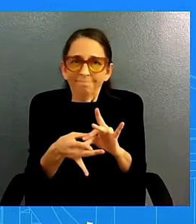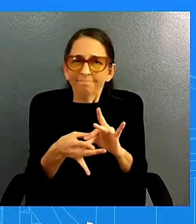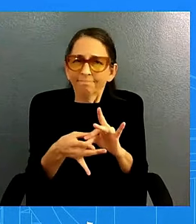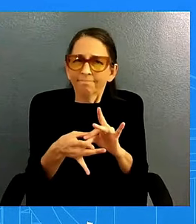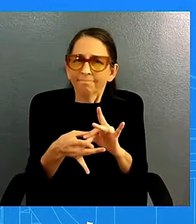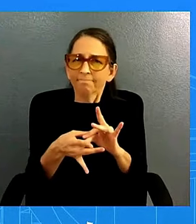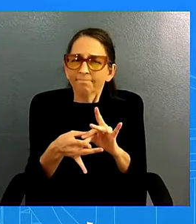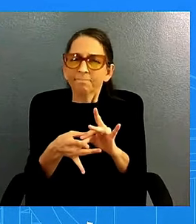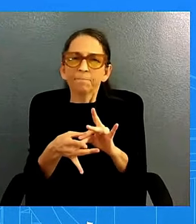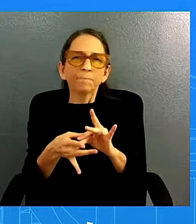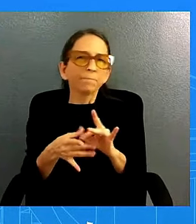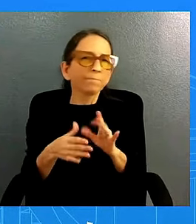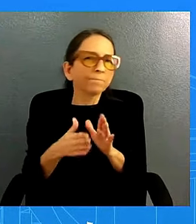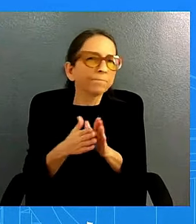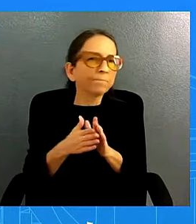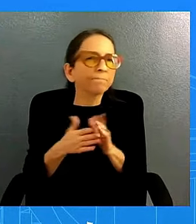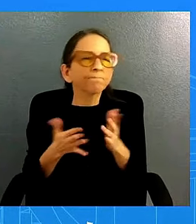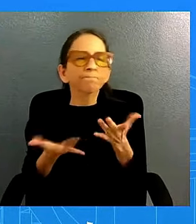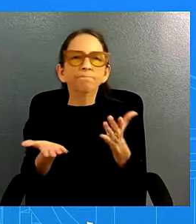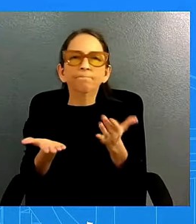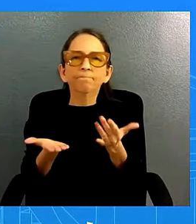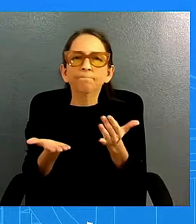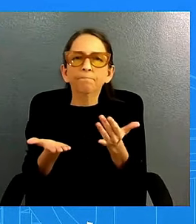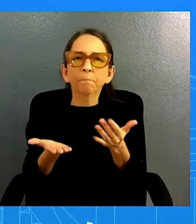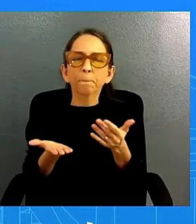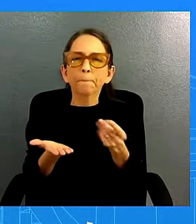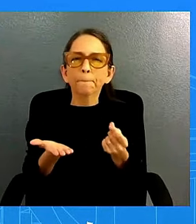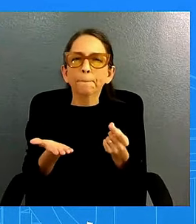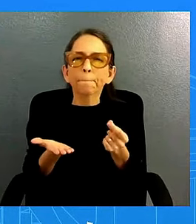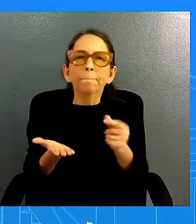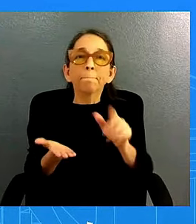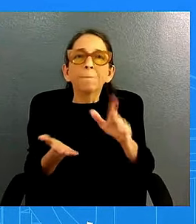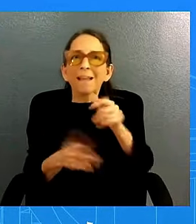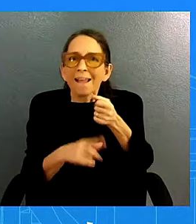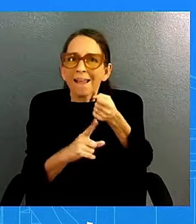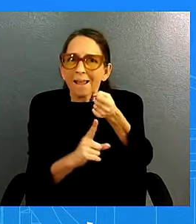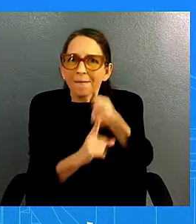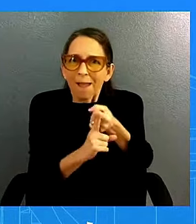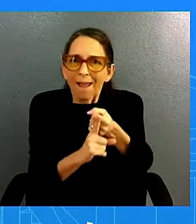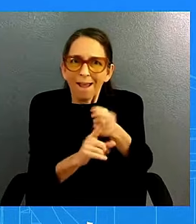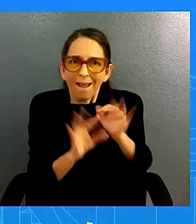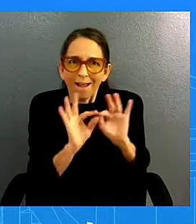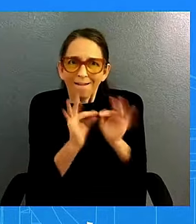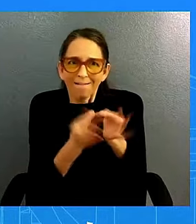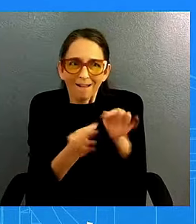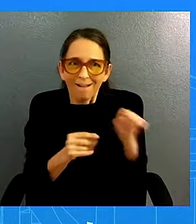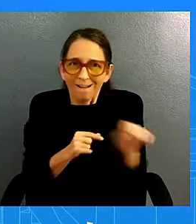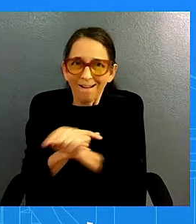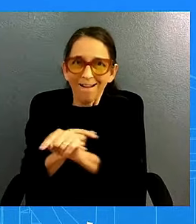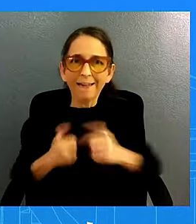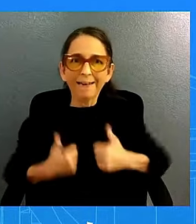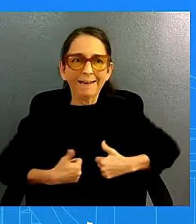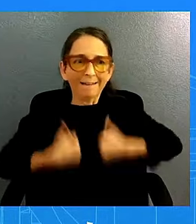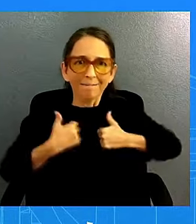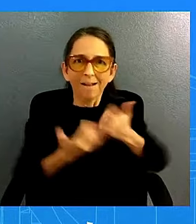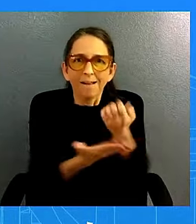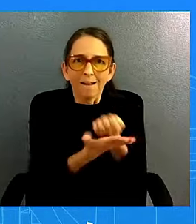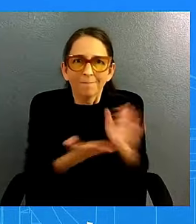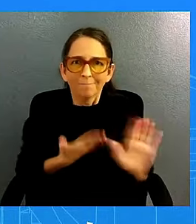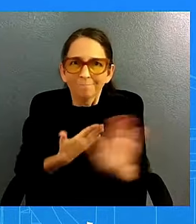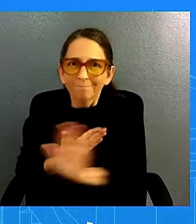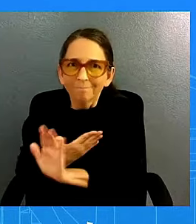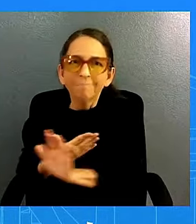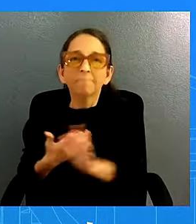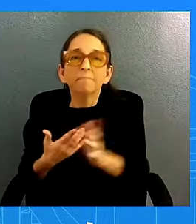uh it goes right to the impact on the economic lives of the families we discussed i think also part of this discussion has been about